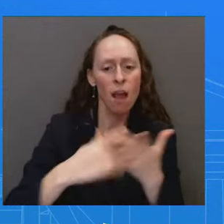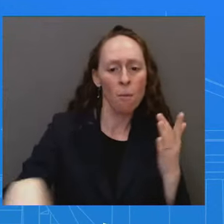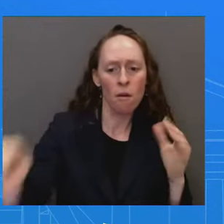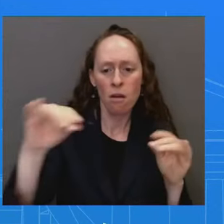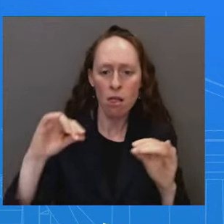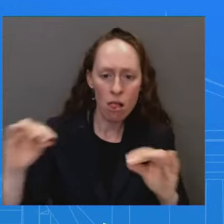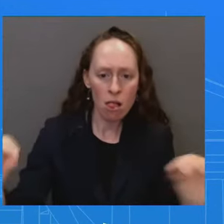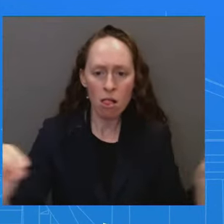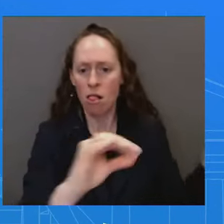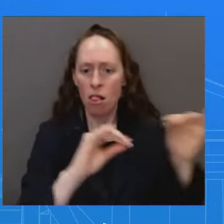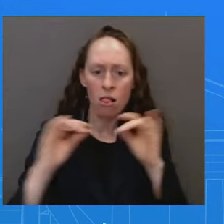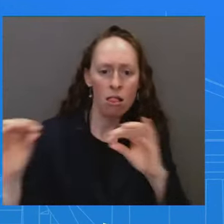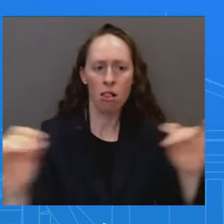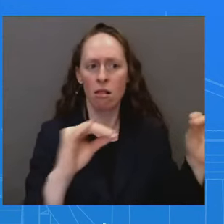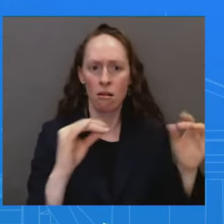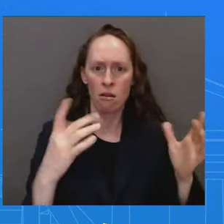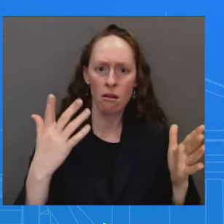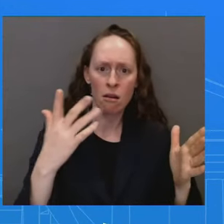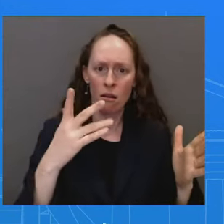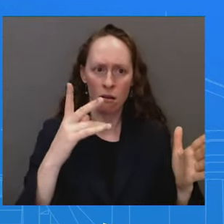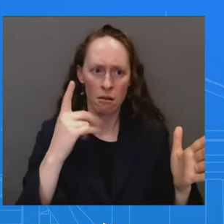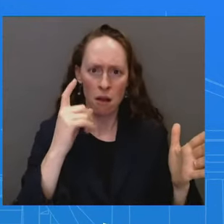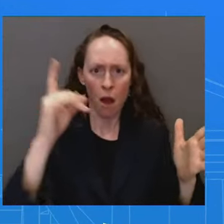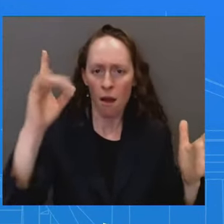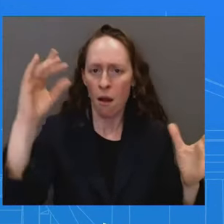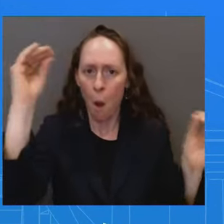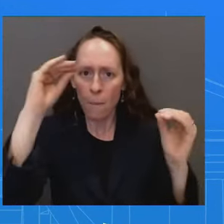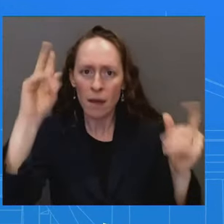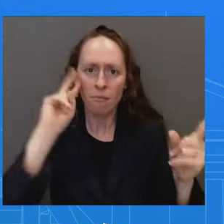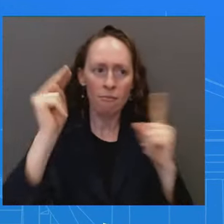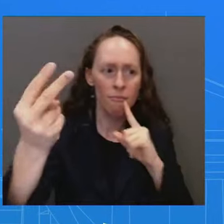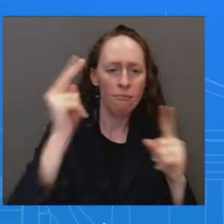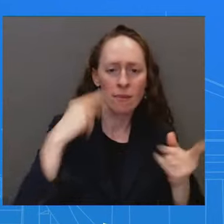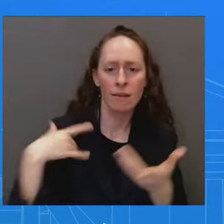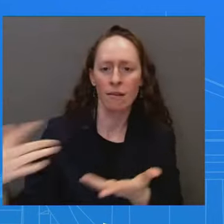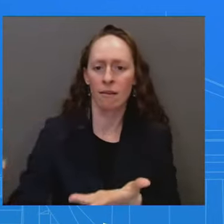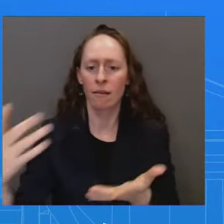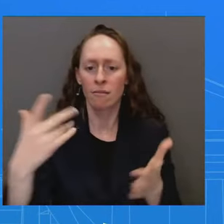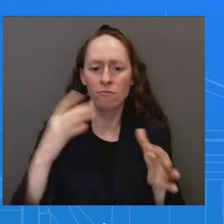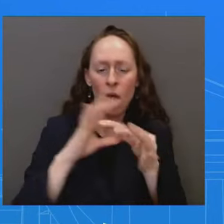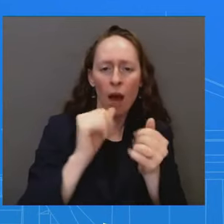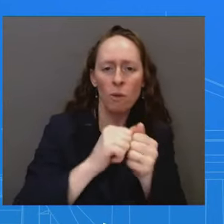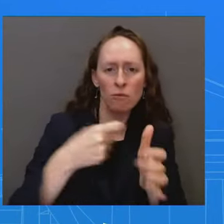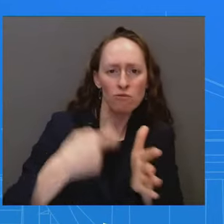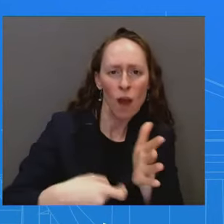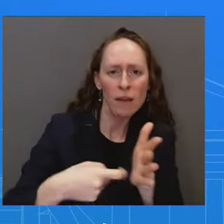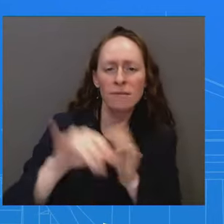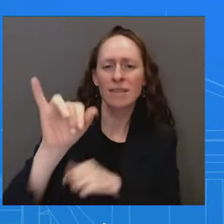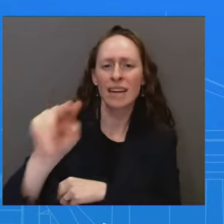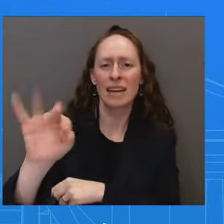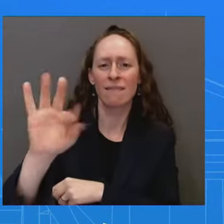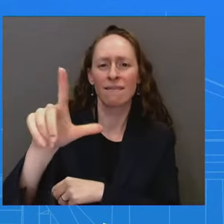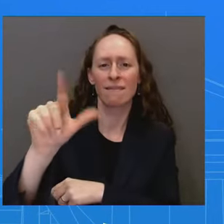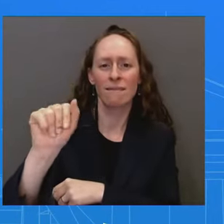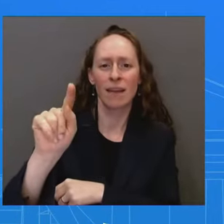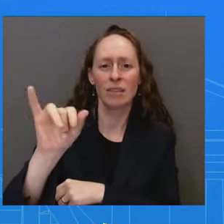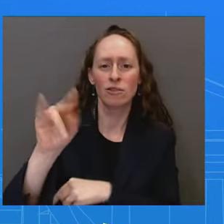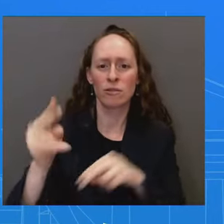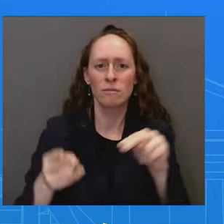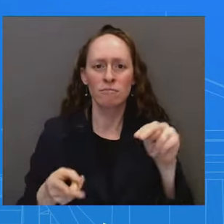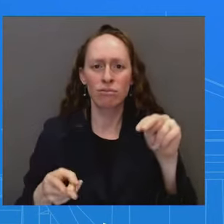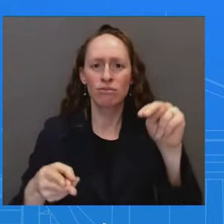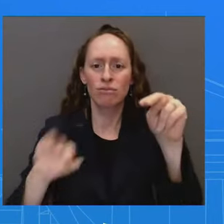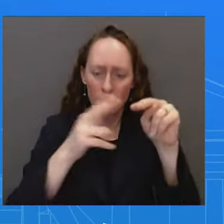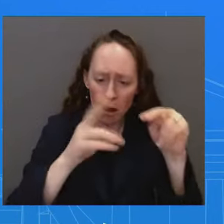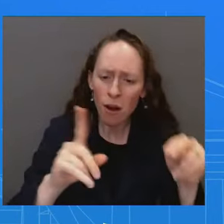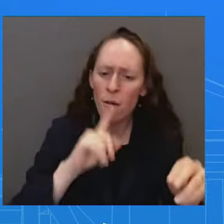matters. And all the more reason, uh, that we continue to make sure that Bidenomics, uh, you know, continue to move forward Bidenomics. And